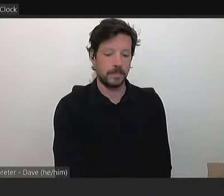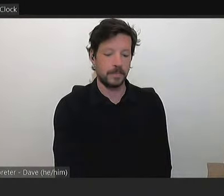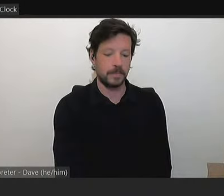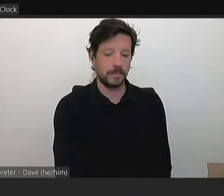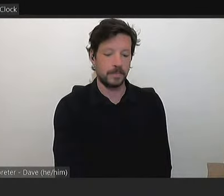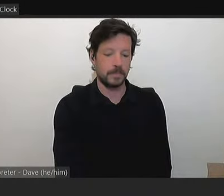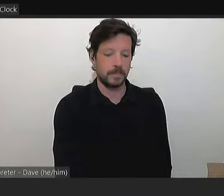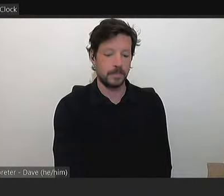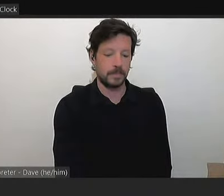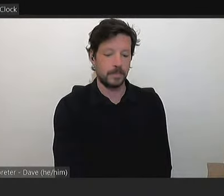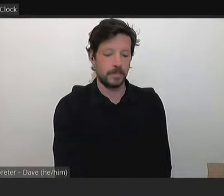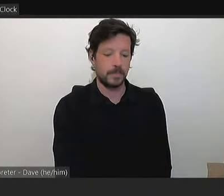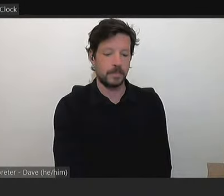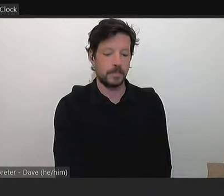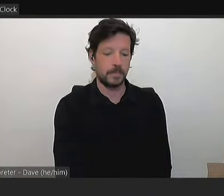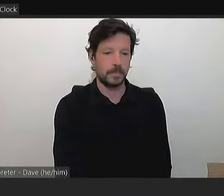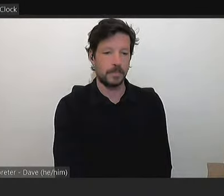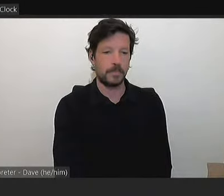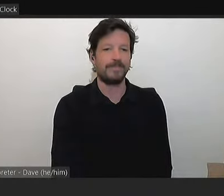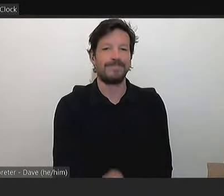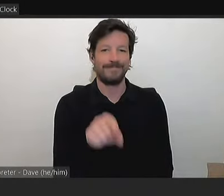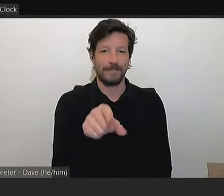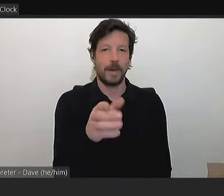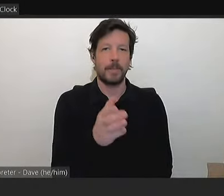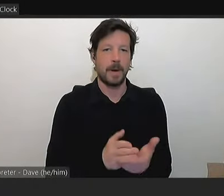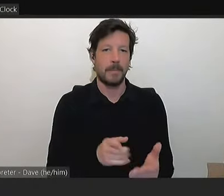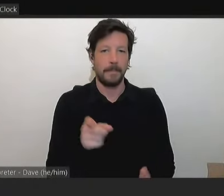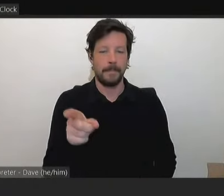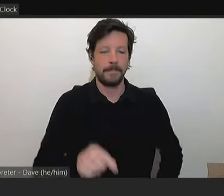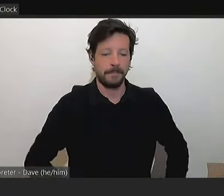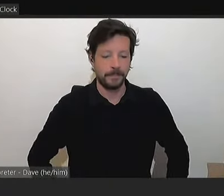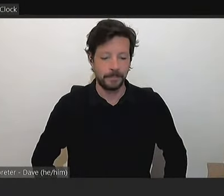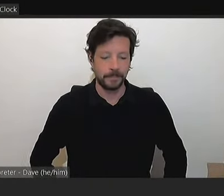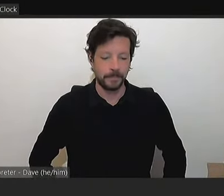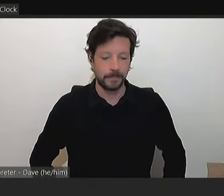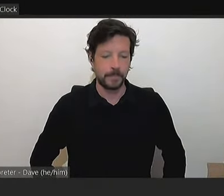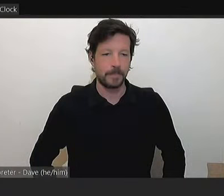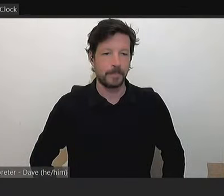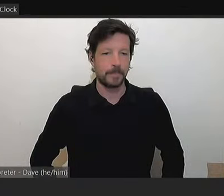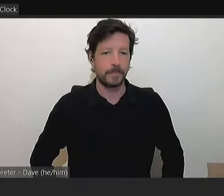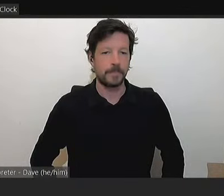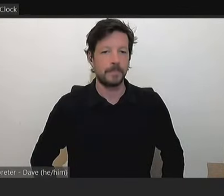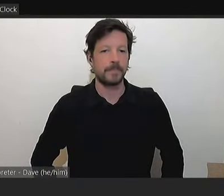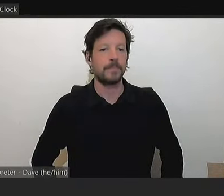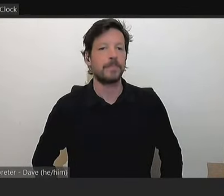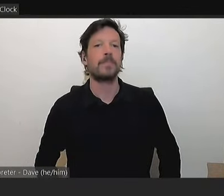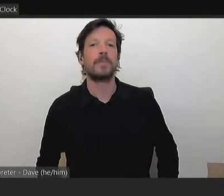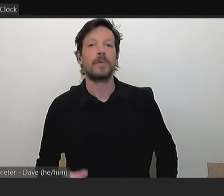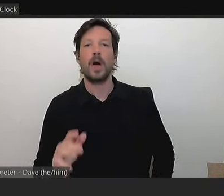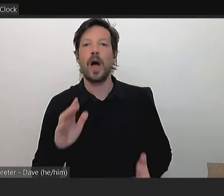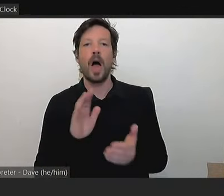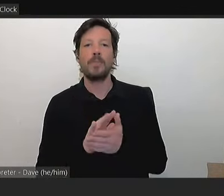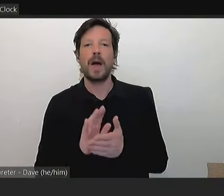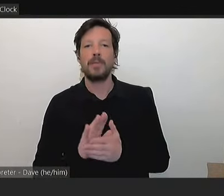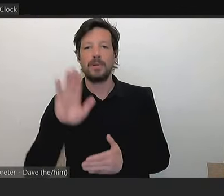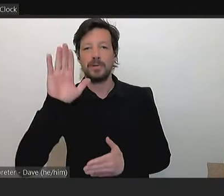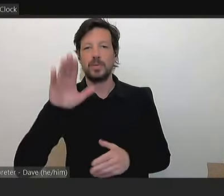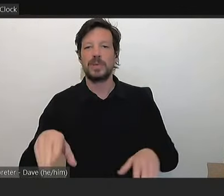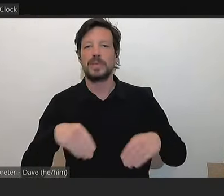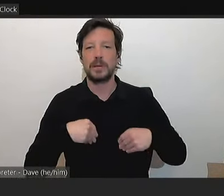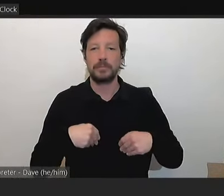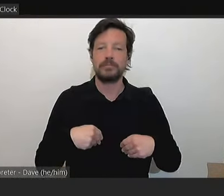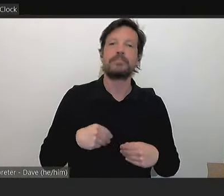And that's correct as well. Excellent. Thank Mayor is the mover. I'm happy to accept that amendment. Also happy to accept.